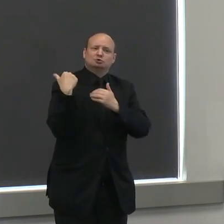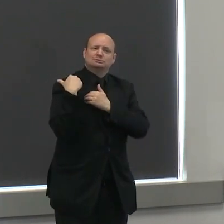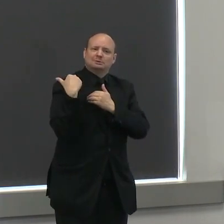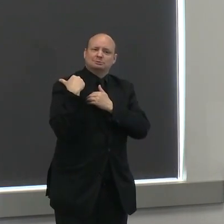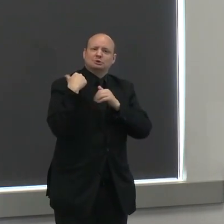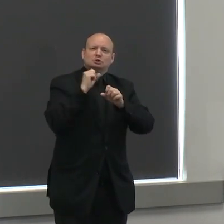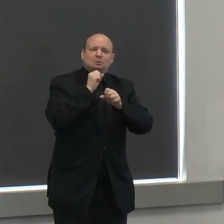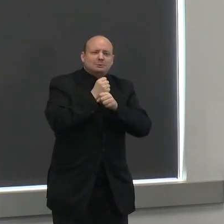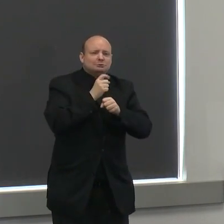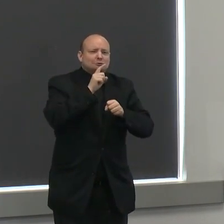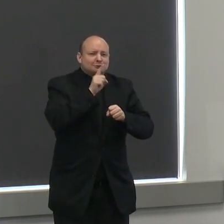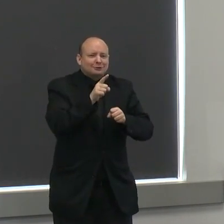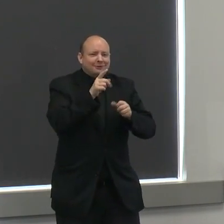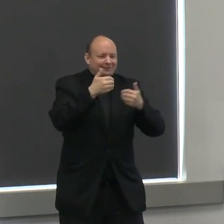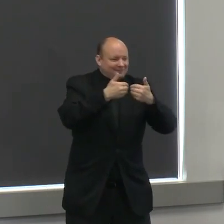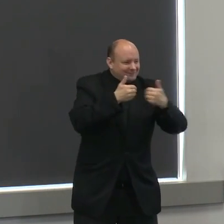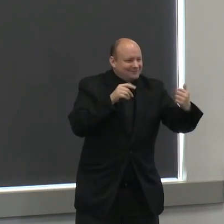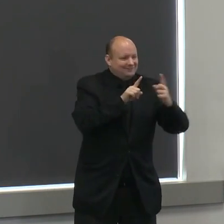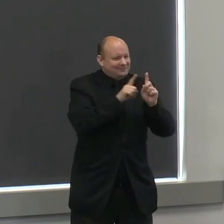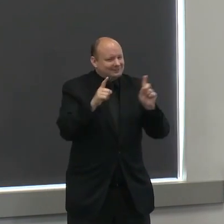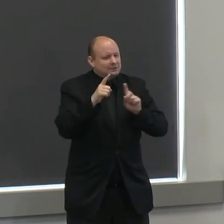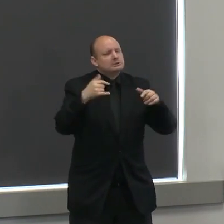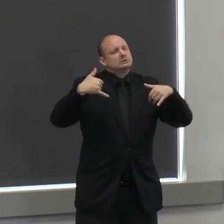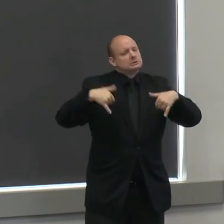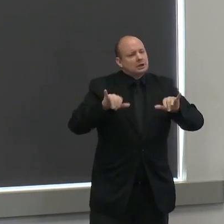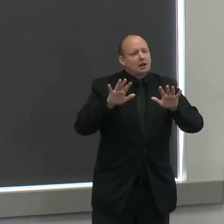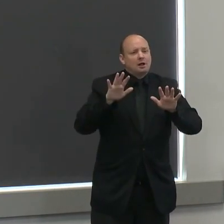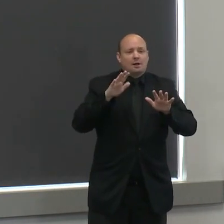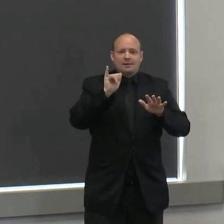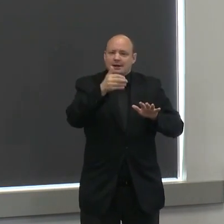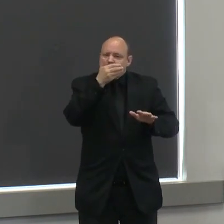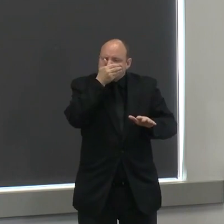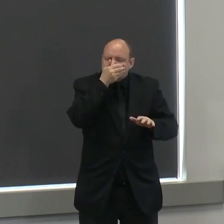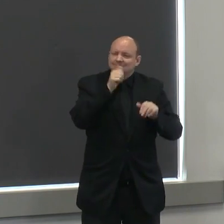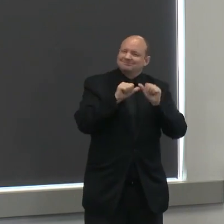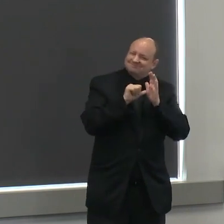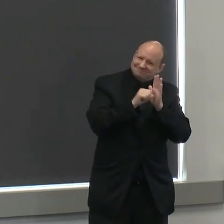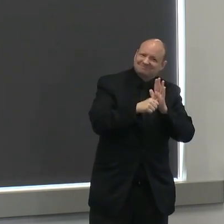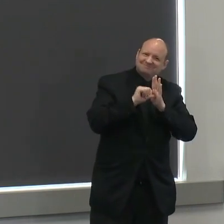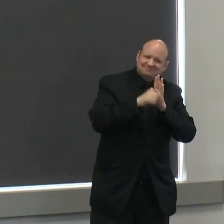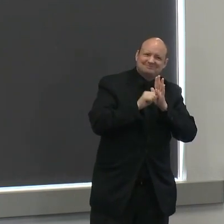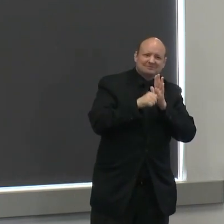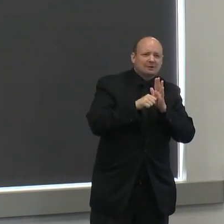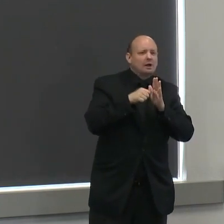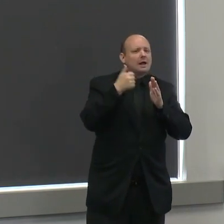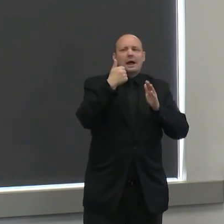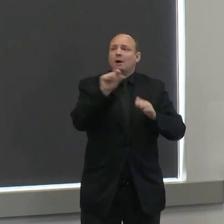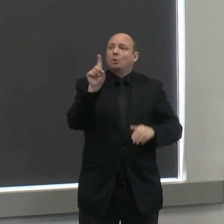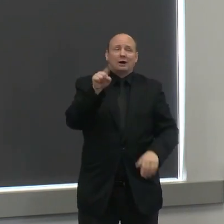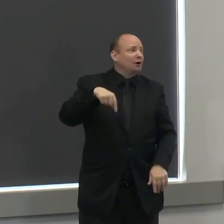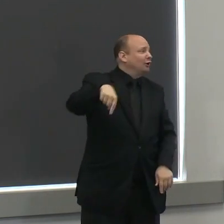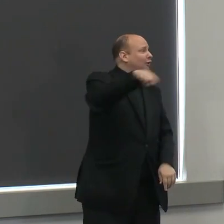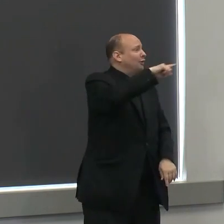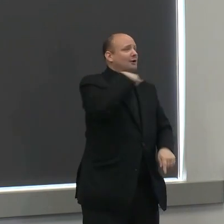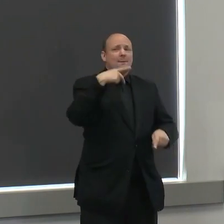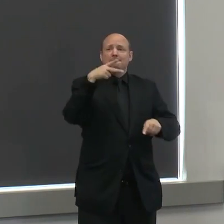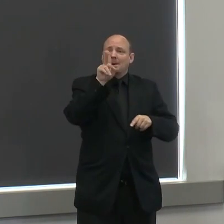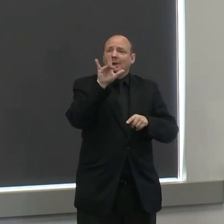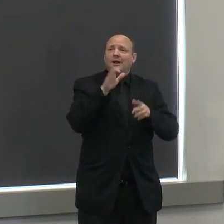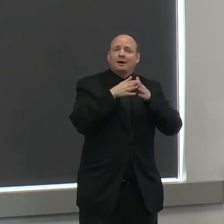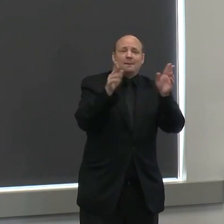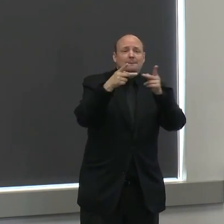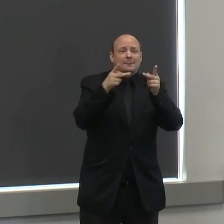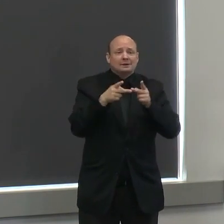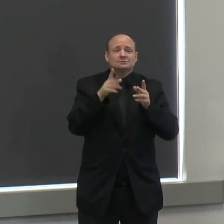keep our distance to wear face coverings we're out in many of these public places just try and stay close to home and